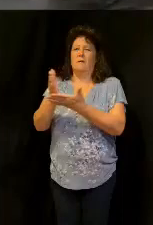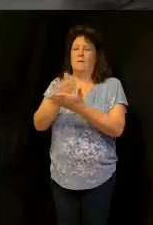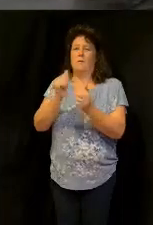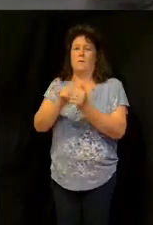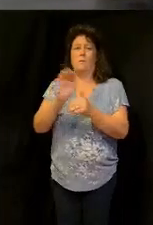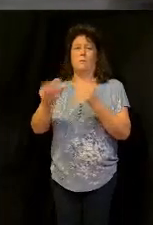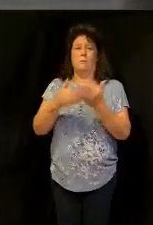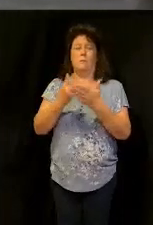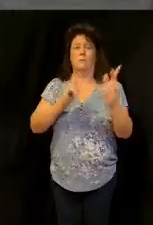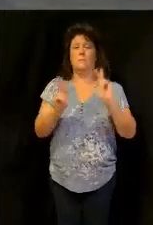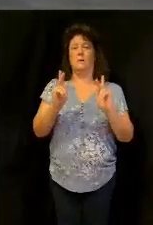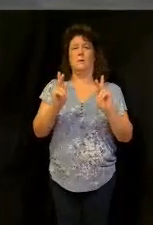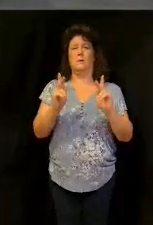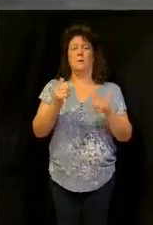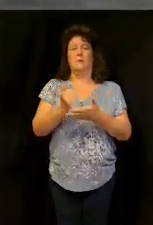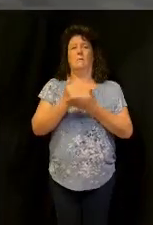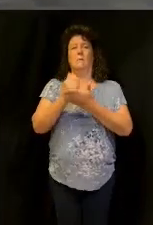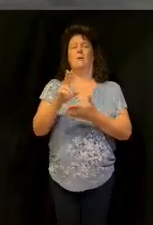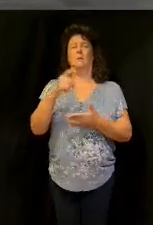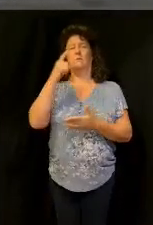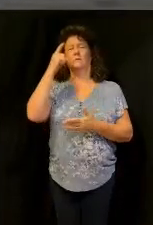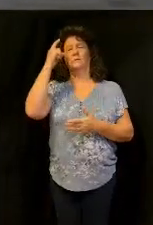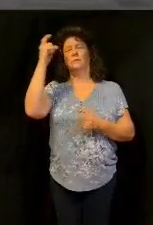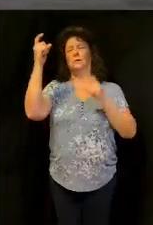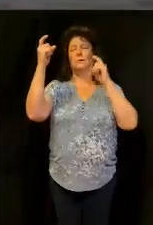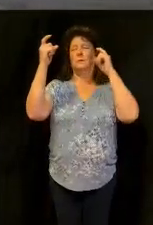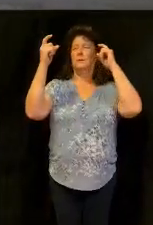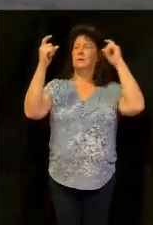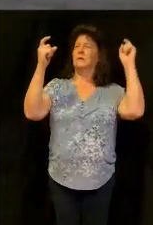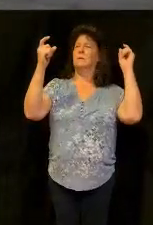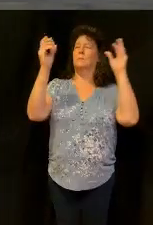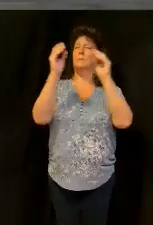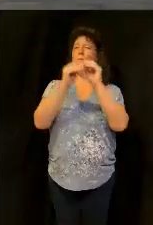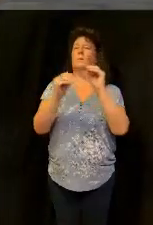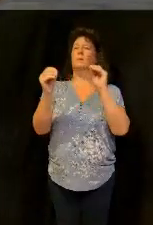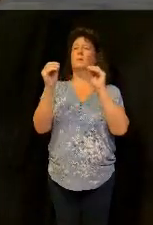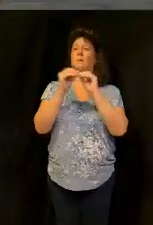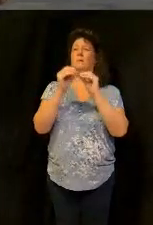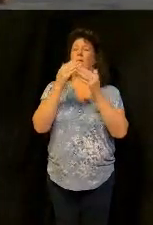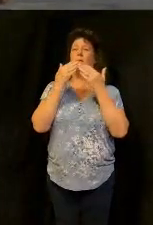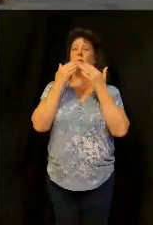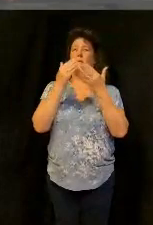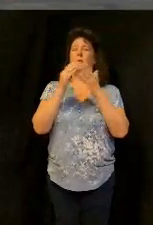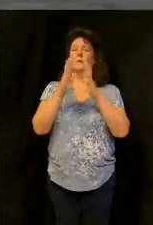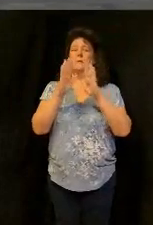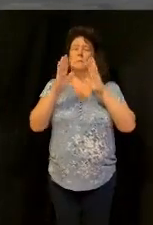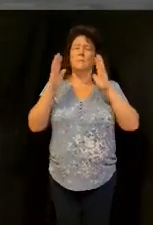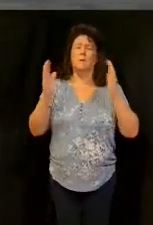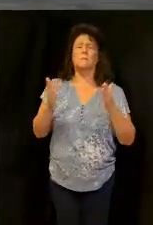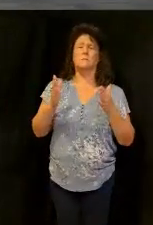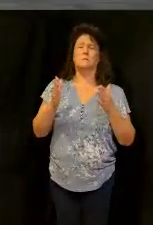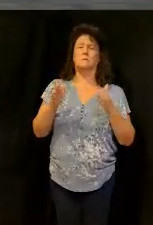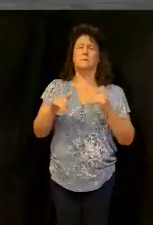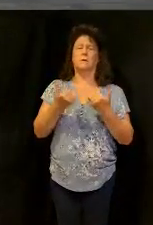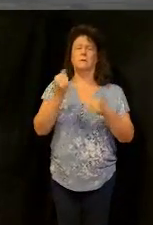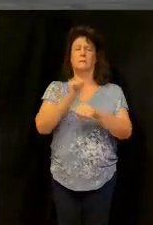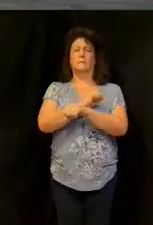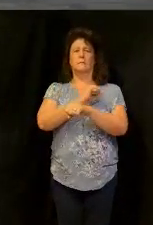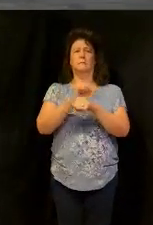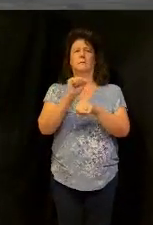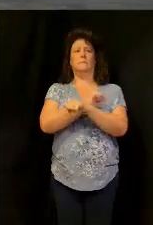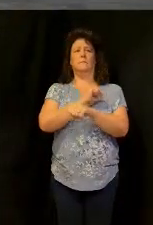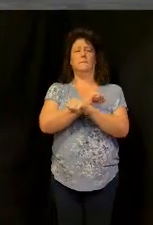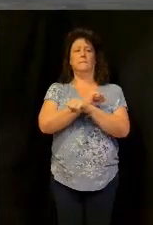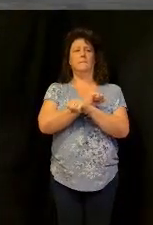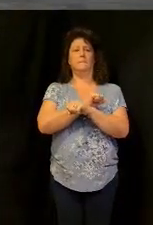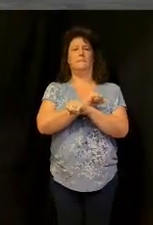help us to dream because we're going there we're going there thank you so much for what you're doing lord you know with